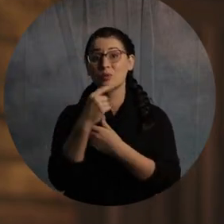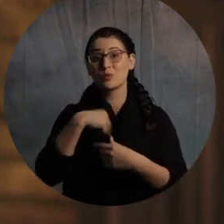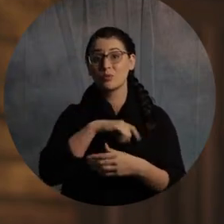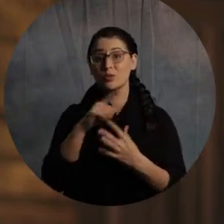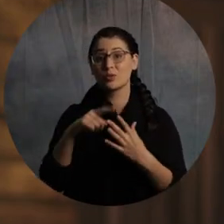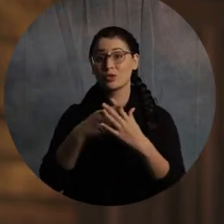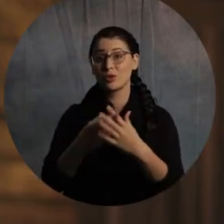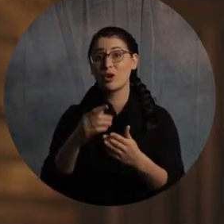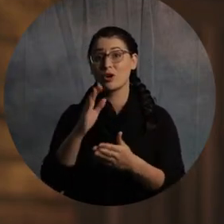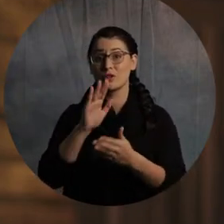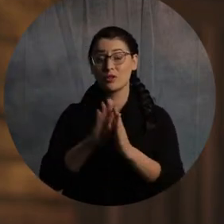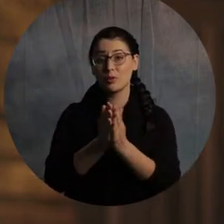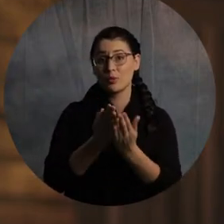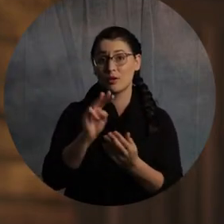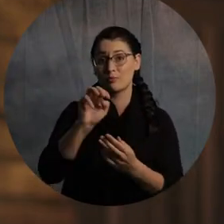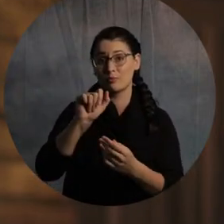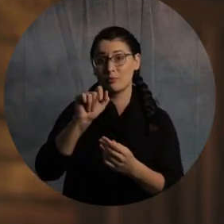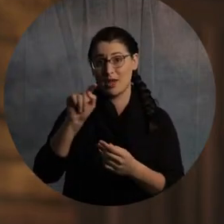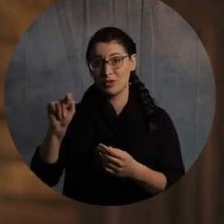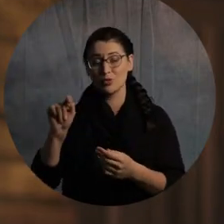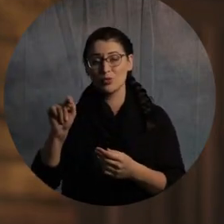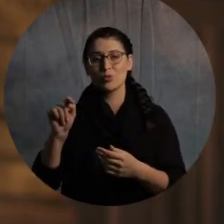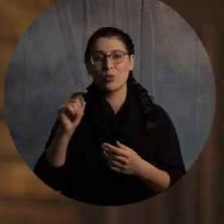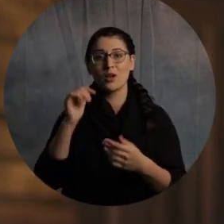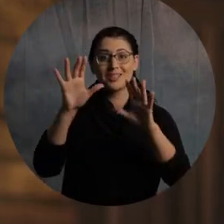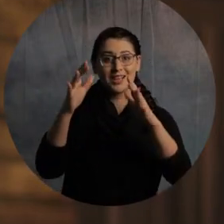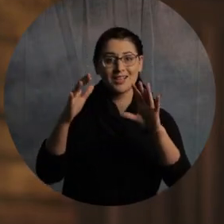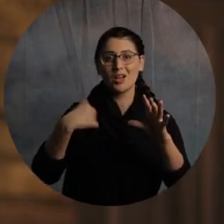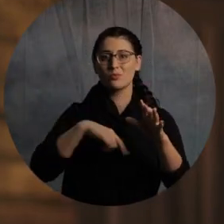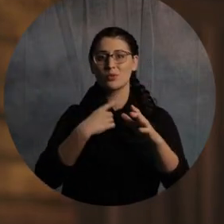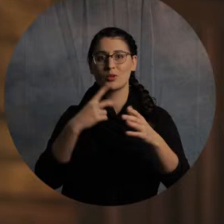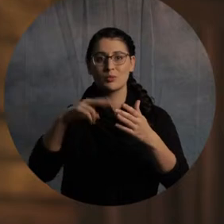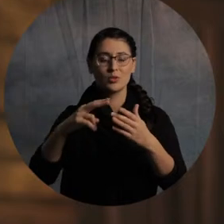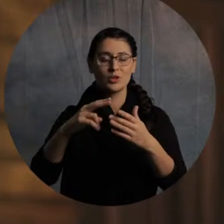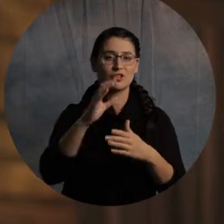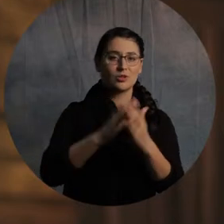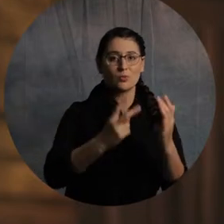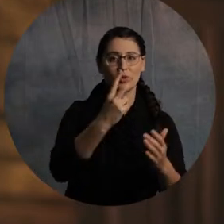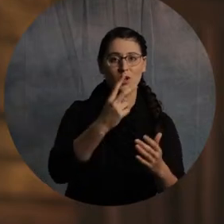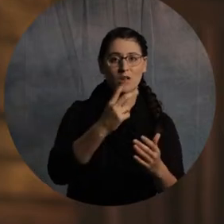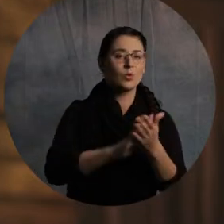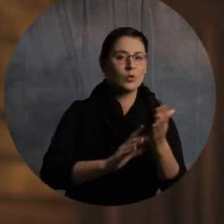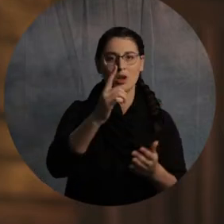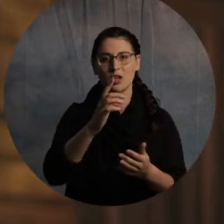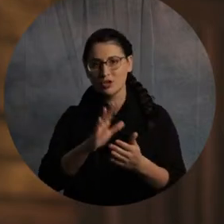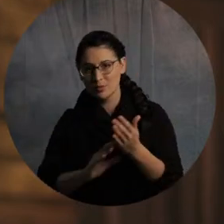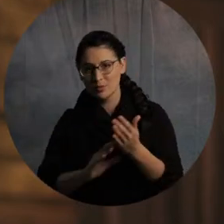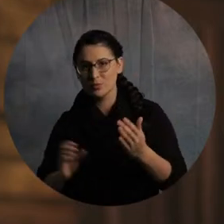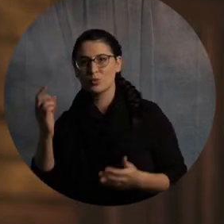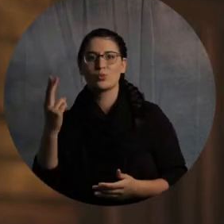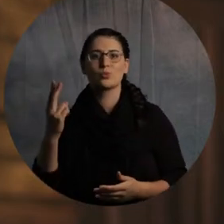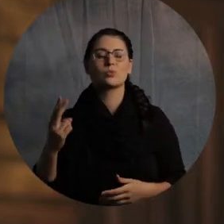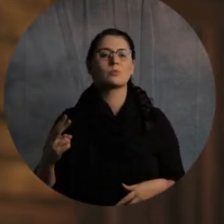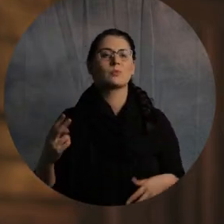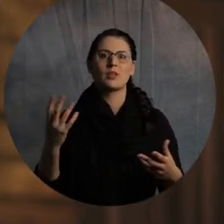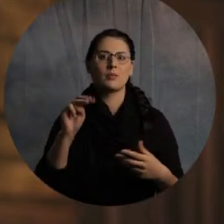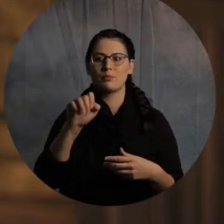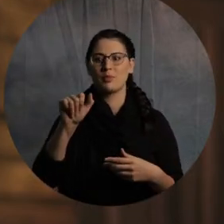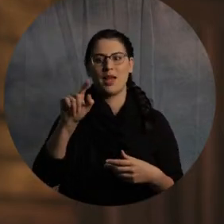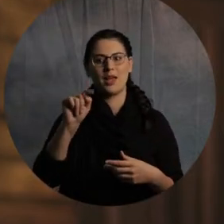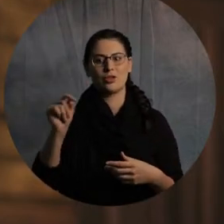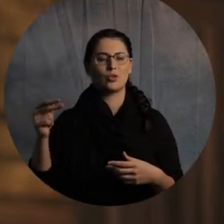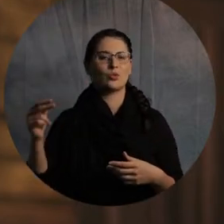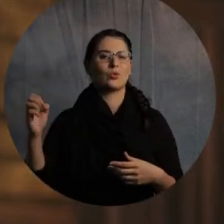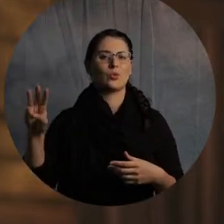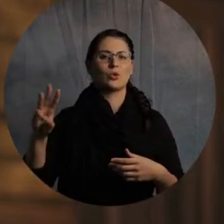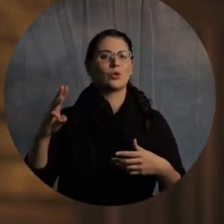Matthew chapter 1 and 2 on Sundays. And so, we'll be doing our follow-up in here on Wednesday night. There's a lot of stuff in Matthew 1 and 2 that